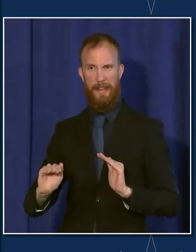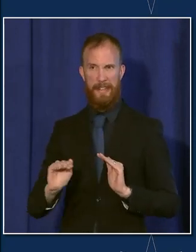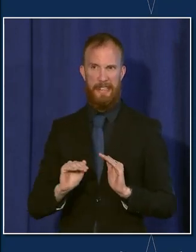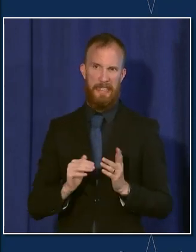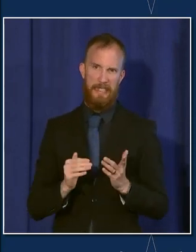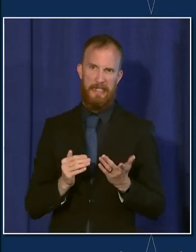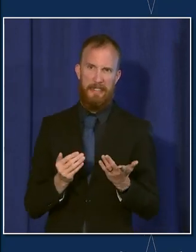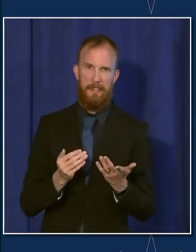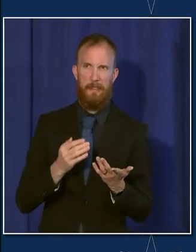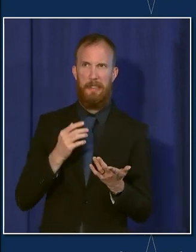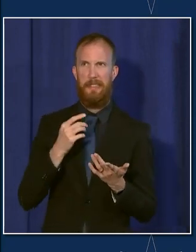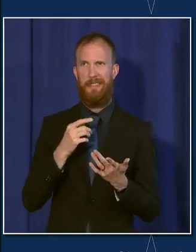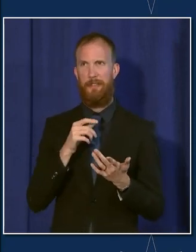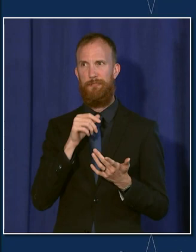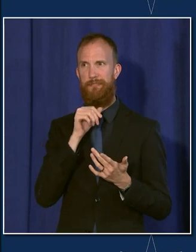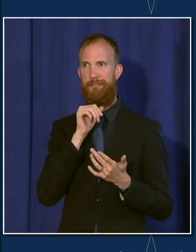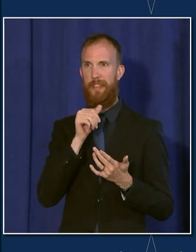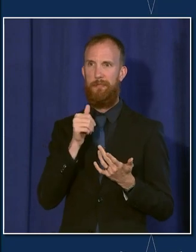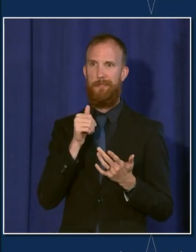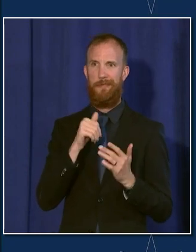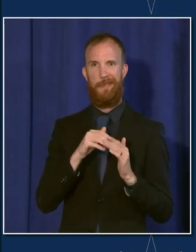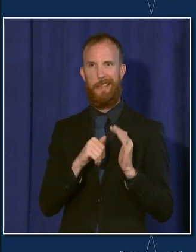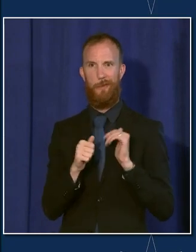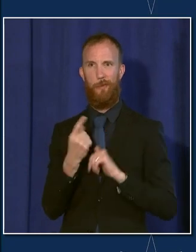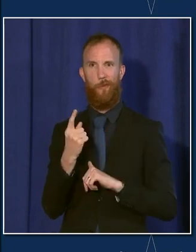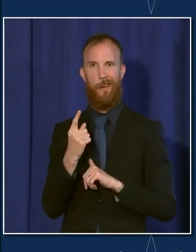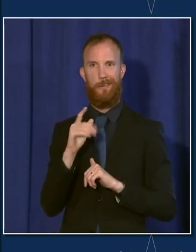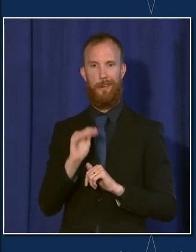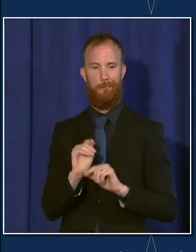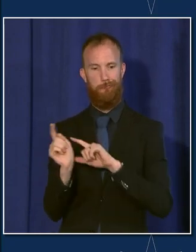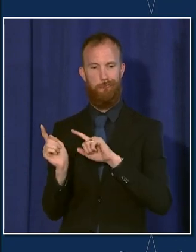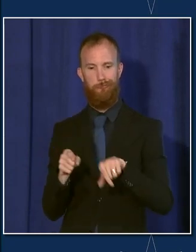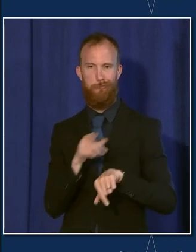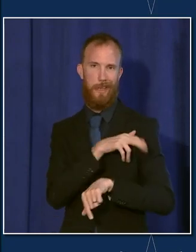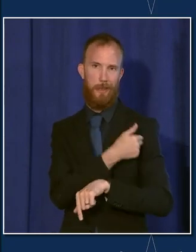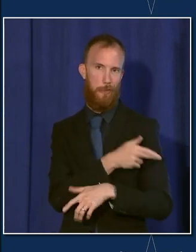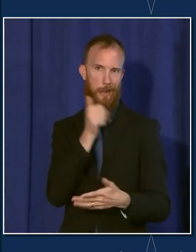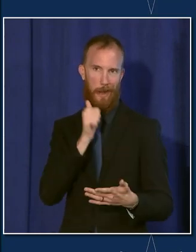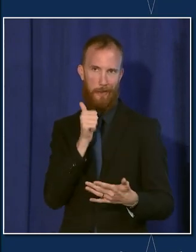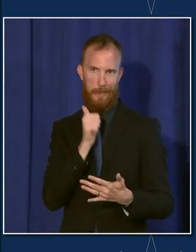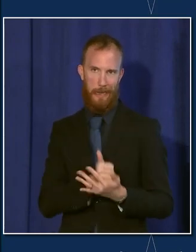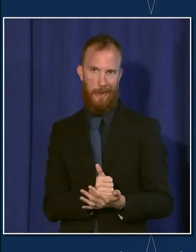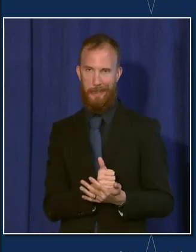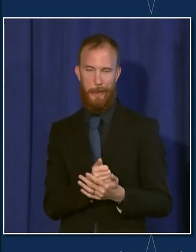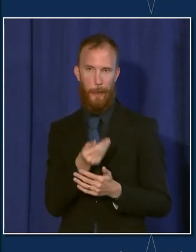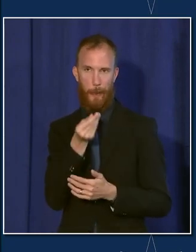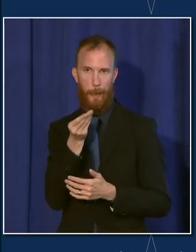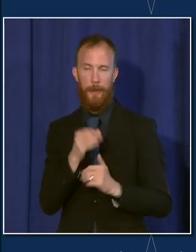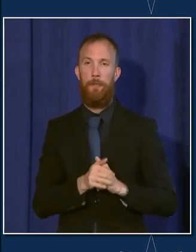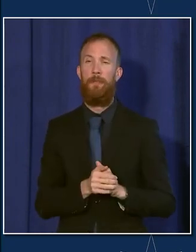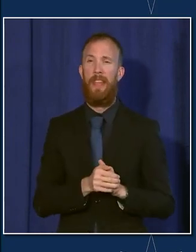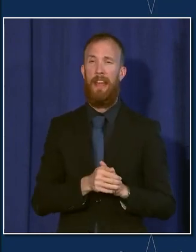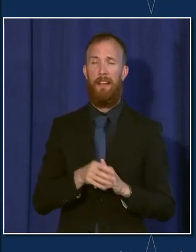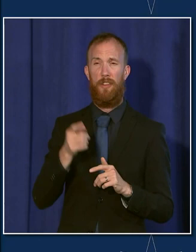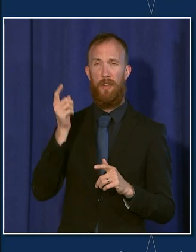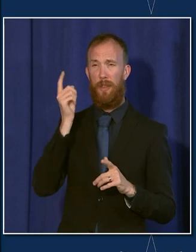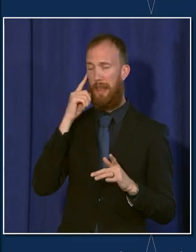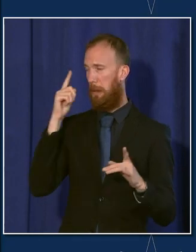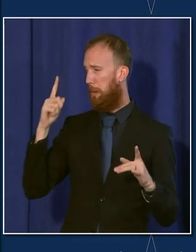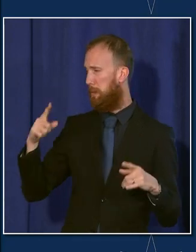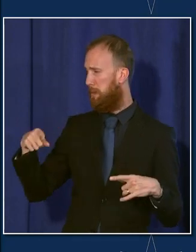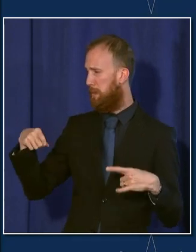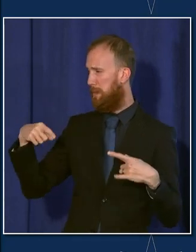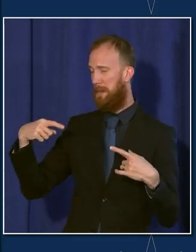childhood hospitalized, one child hospitalized per day here in Chicago. And if you look throughout the whole outbreak at what pediatric